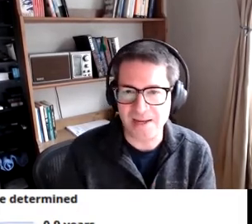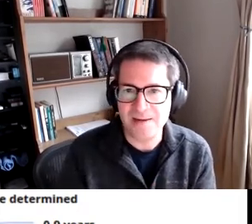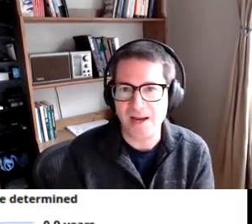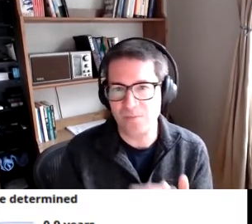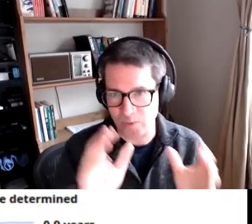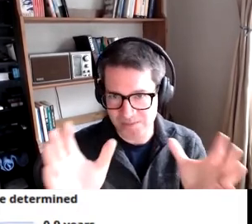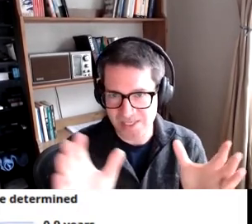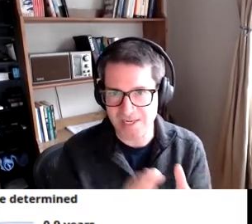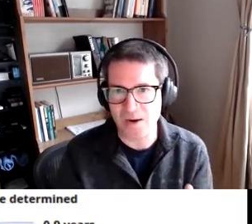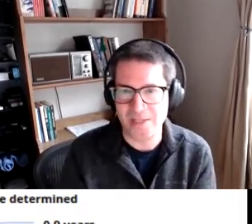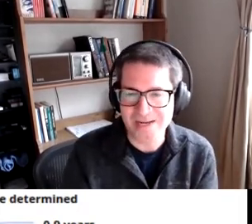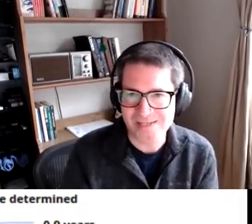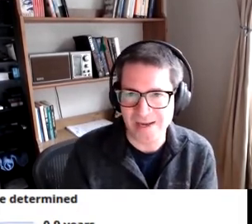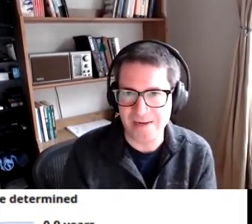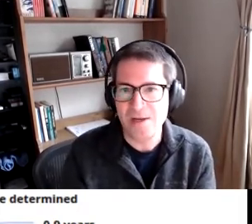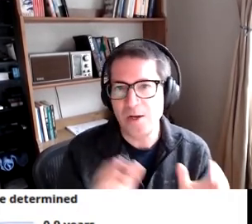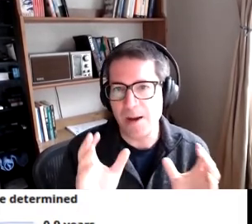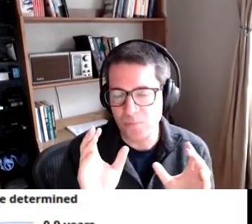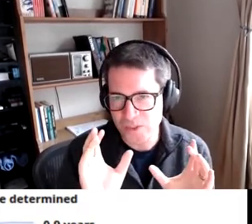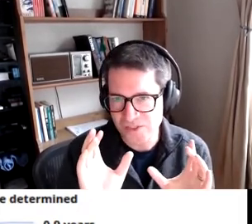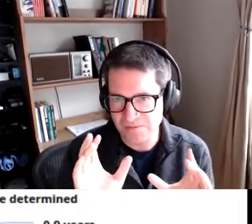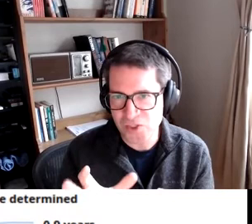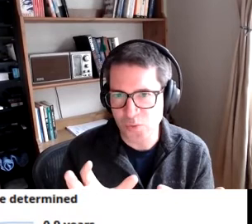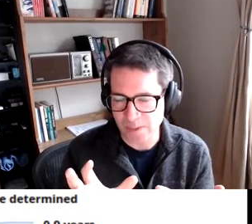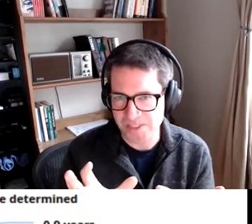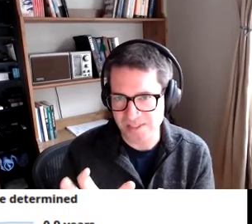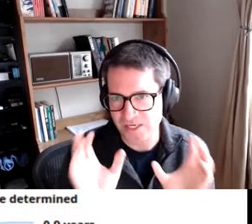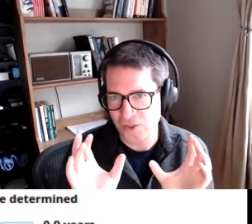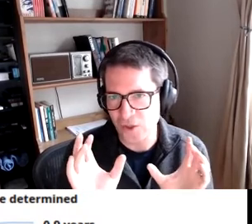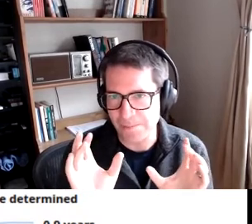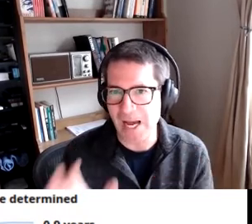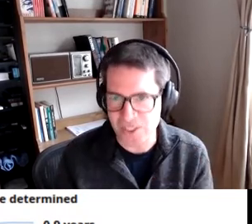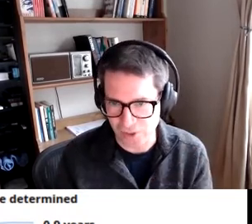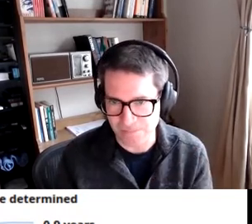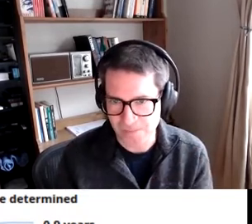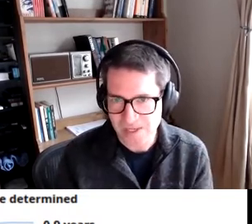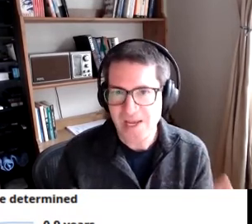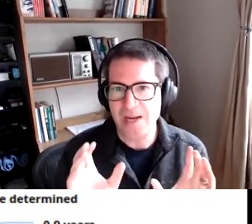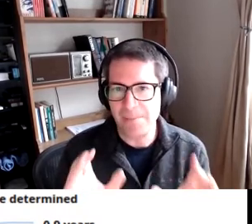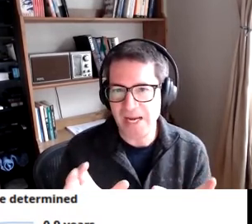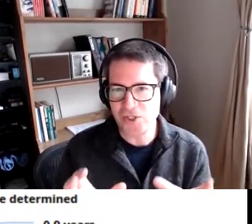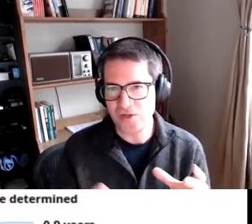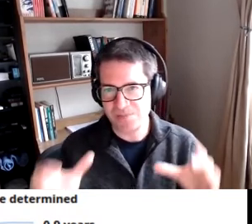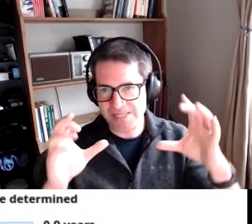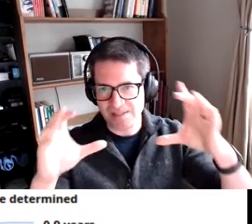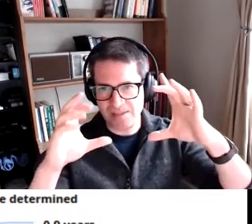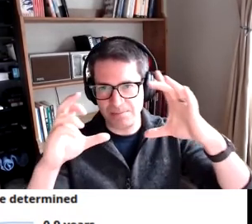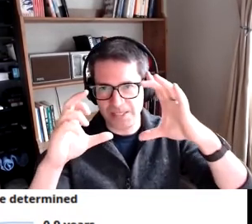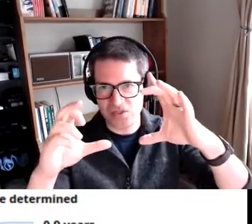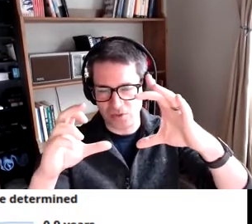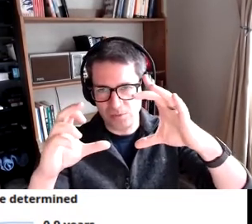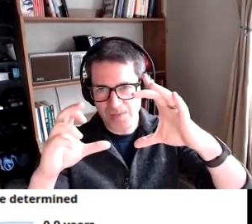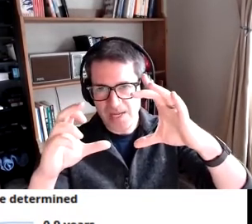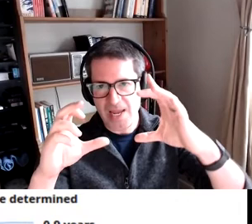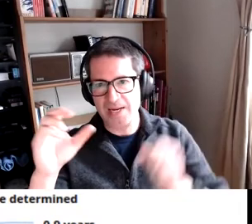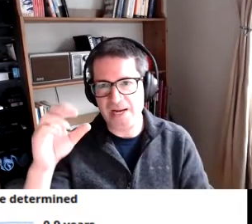instead what i'm seeing now on the next slide up which is a visual representation called a pie chart and a pie chart is basically a